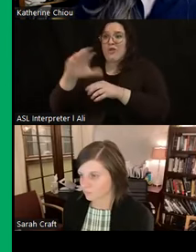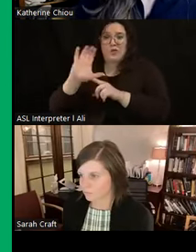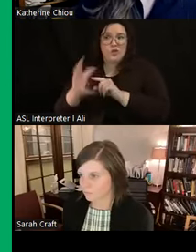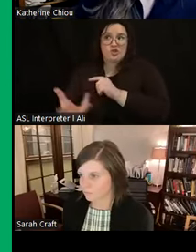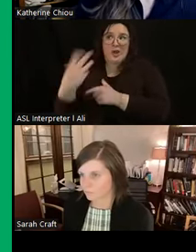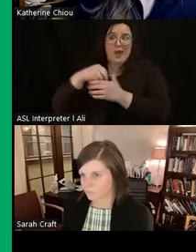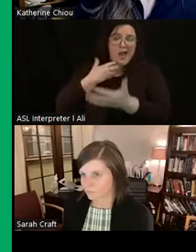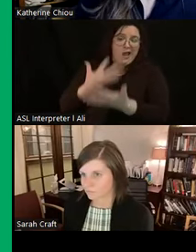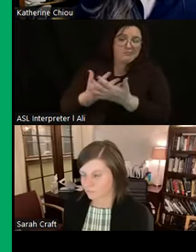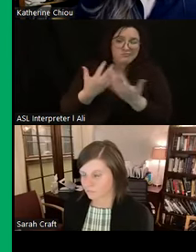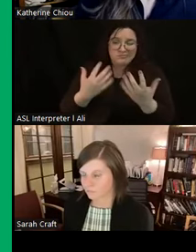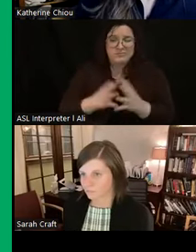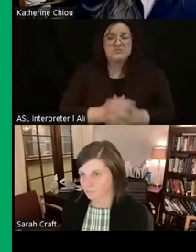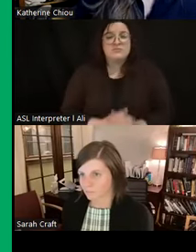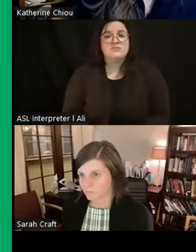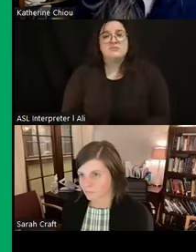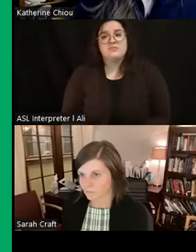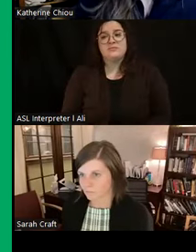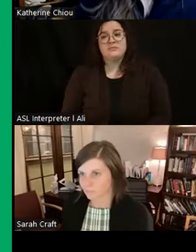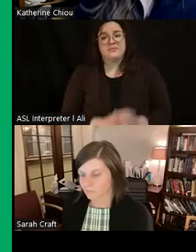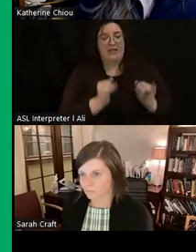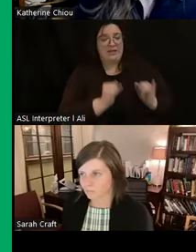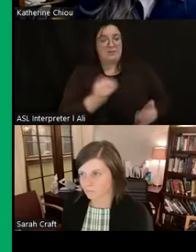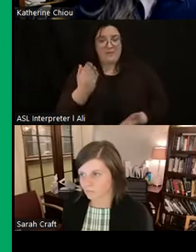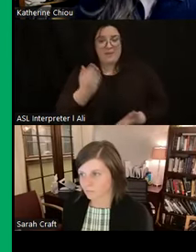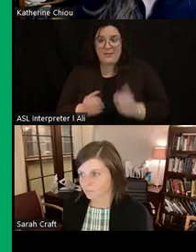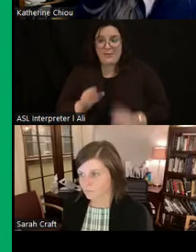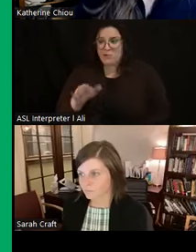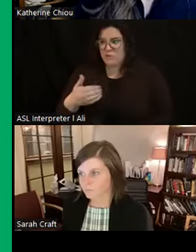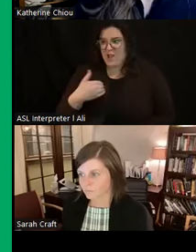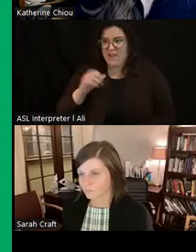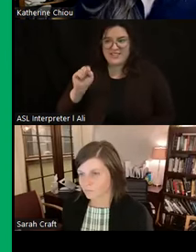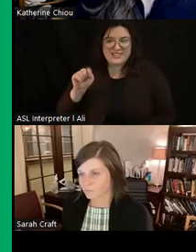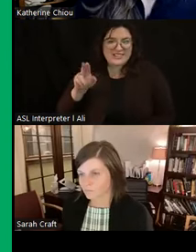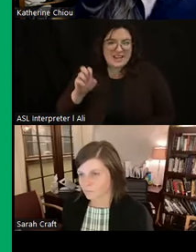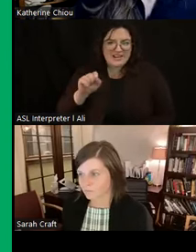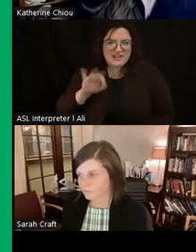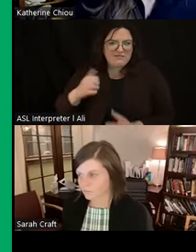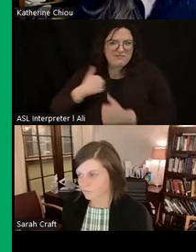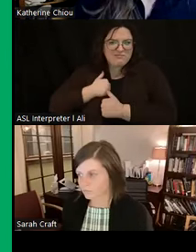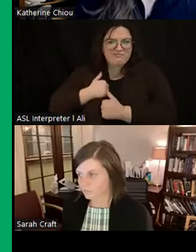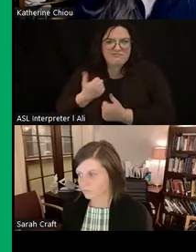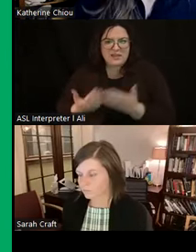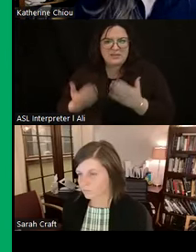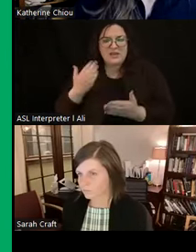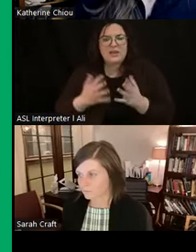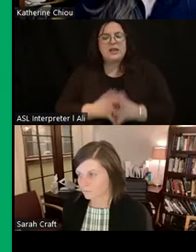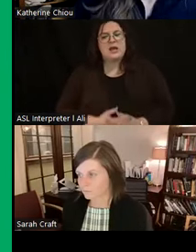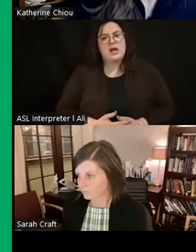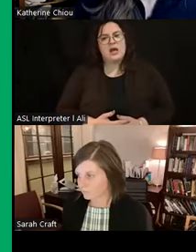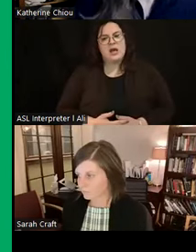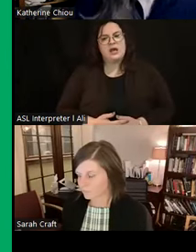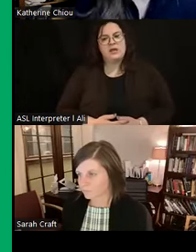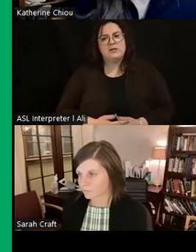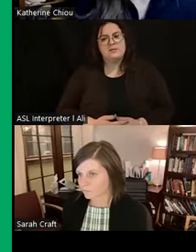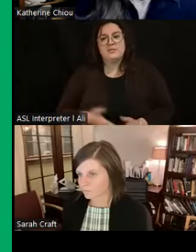So they may have been individuals of some status if they were warriors, but yeah, my understanding is that that's pretty much